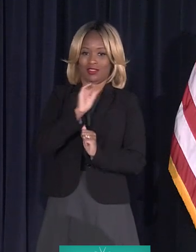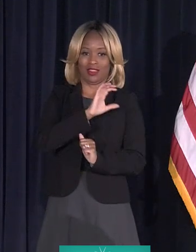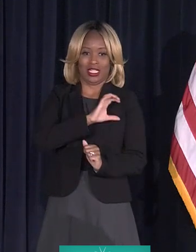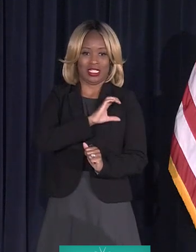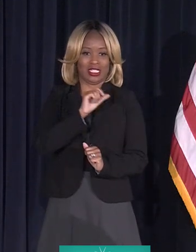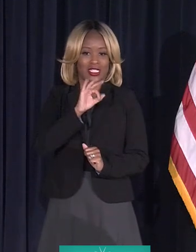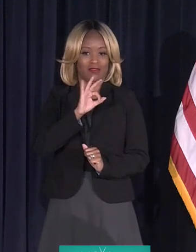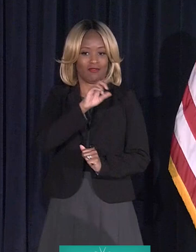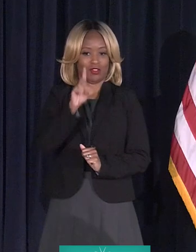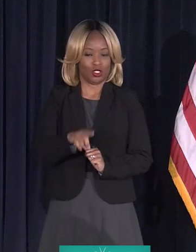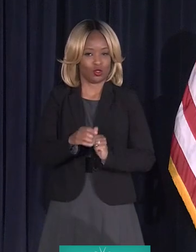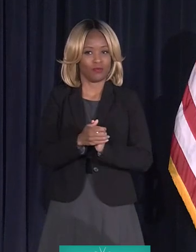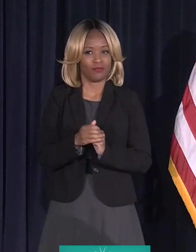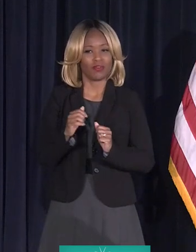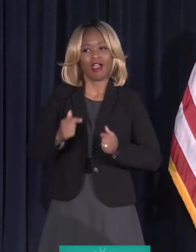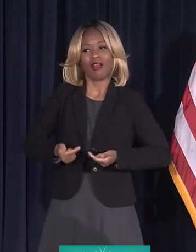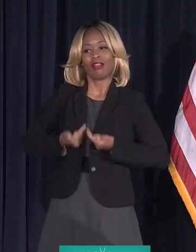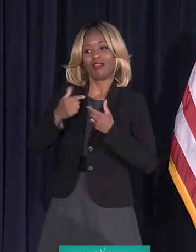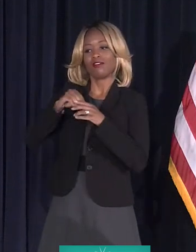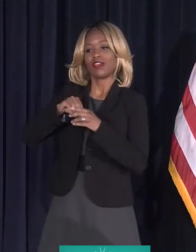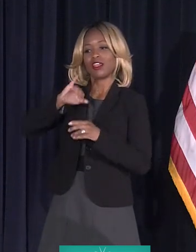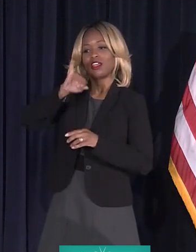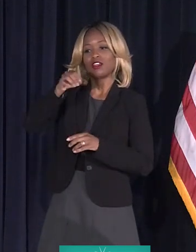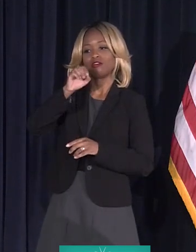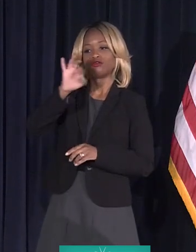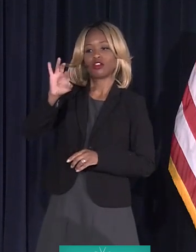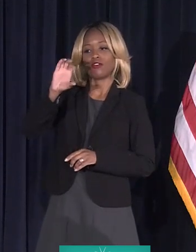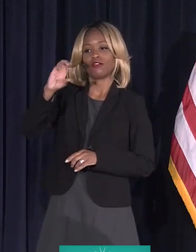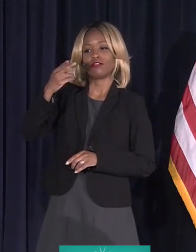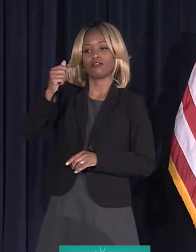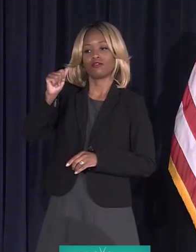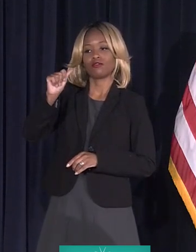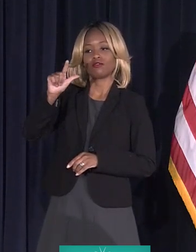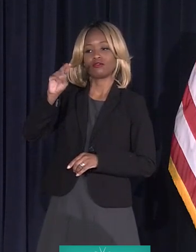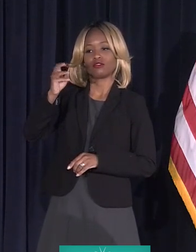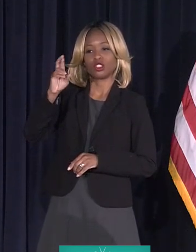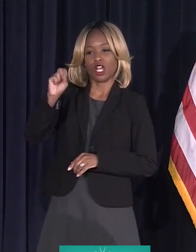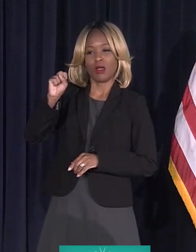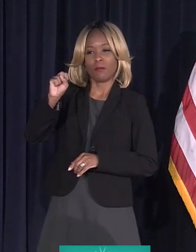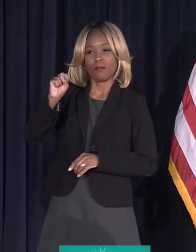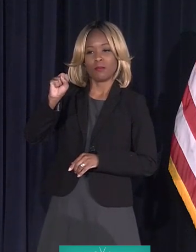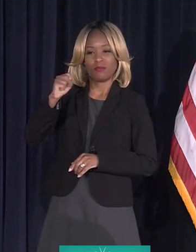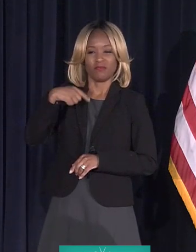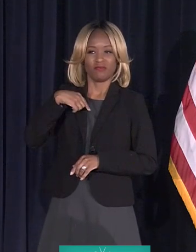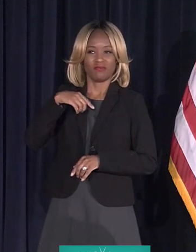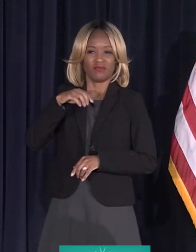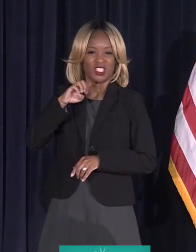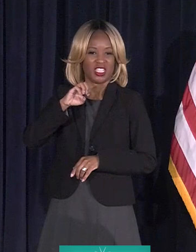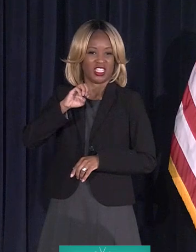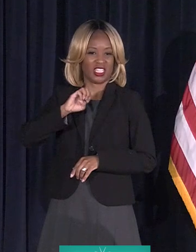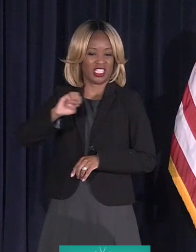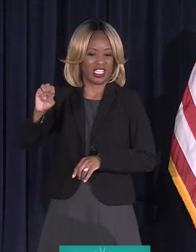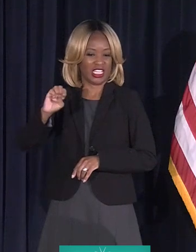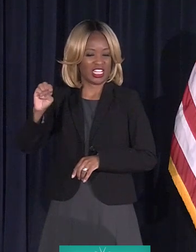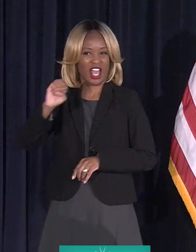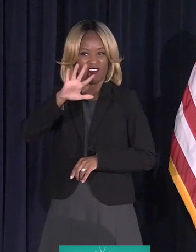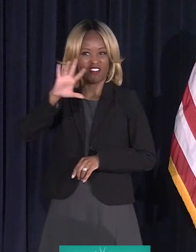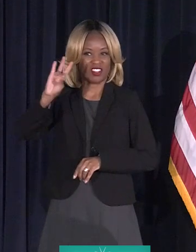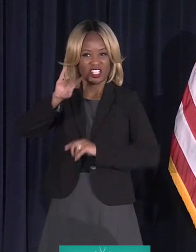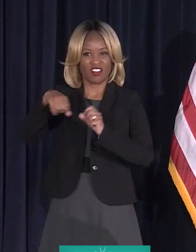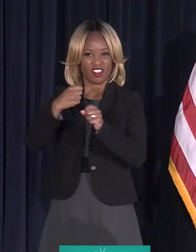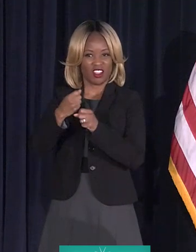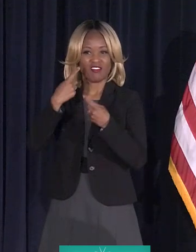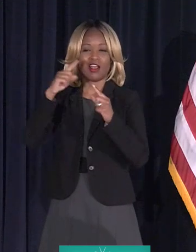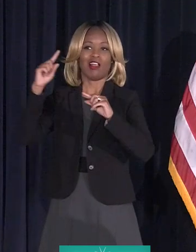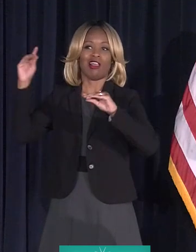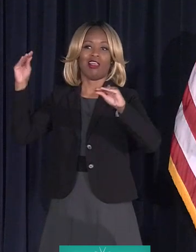So, I live in Jeff Chalmers. I've been on the east side for 57 years. And I finally got my way down to Jeff